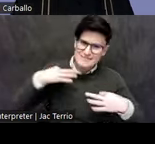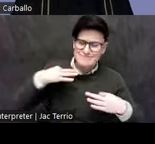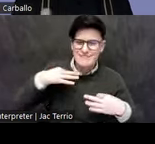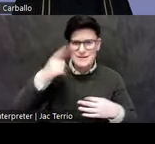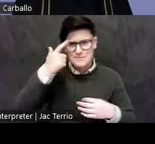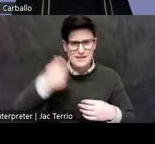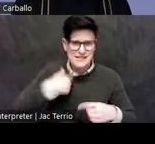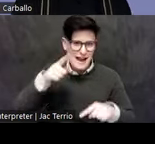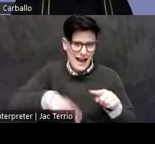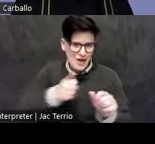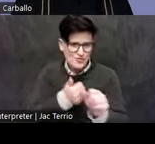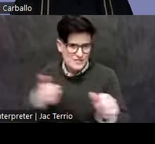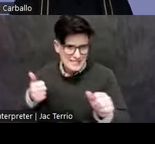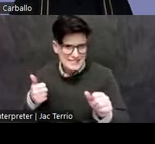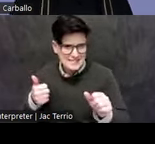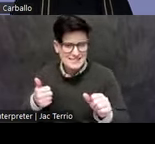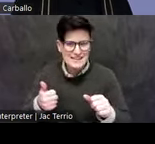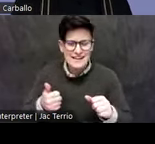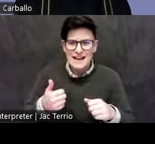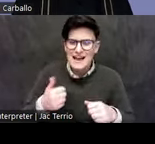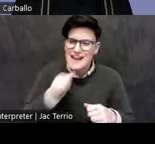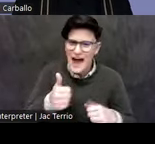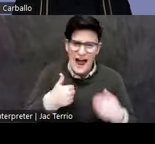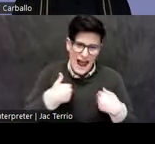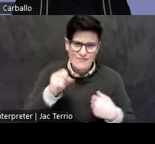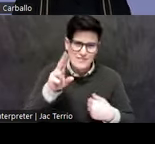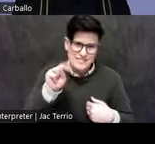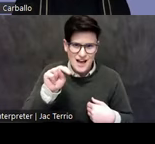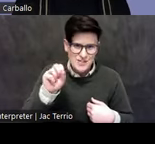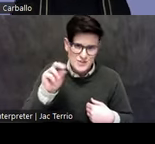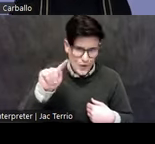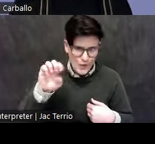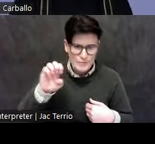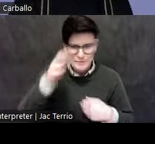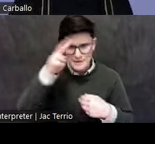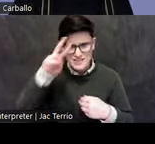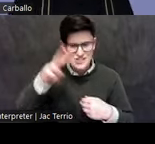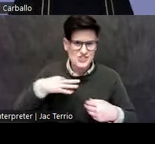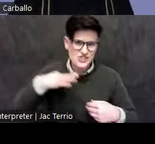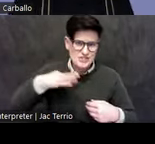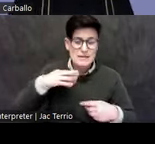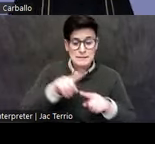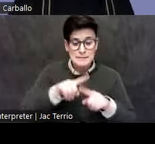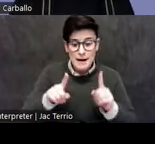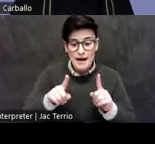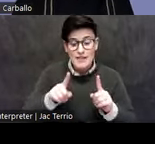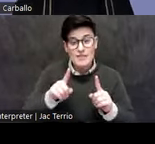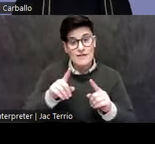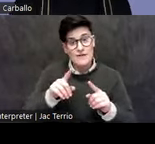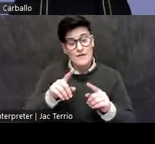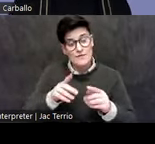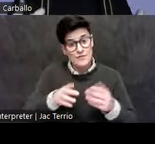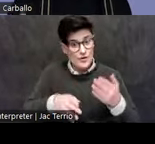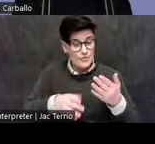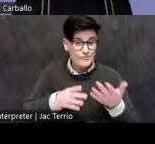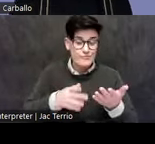having a sunstone Mexican jersey. But the football team, the tree, the national football